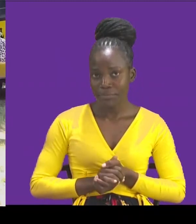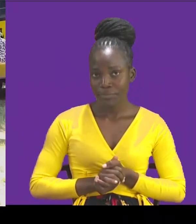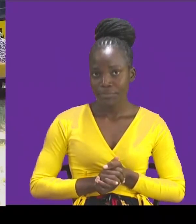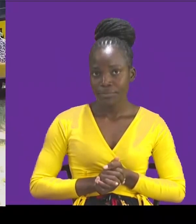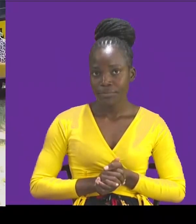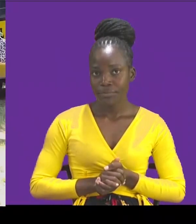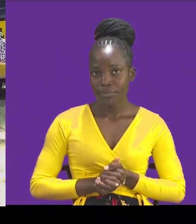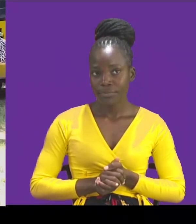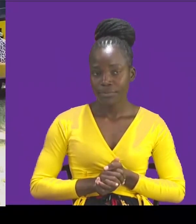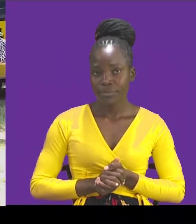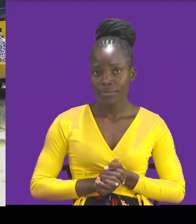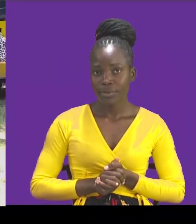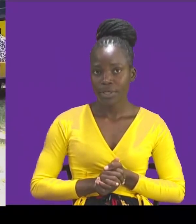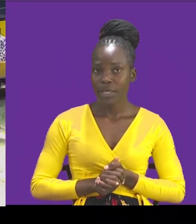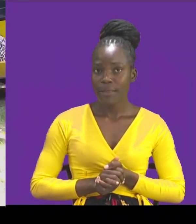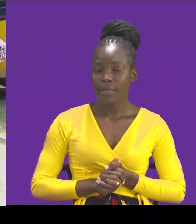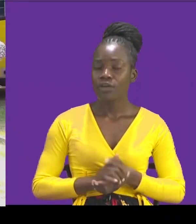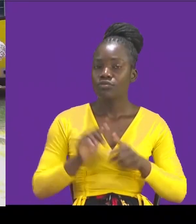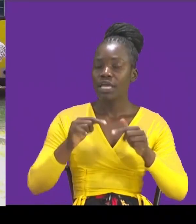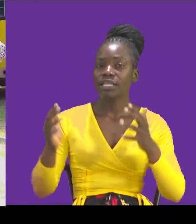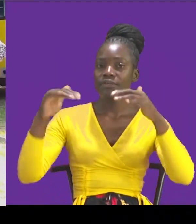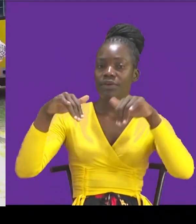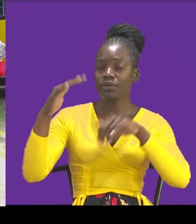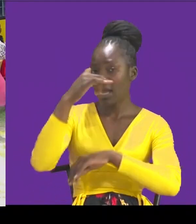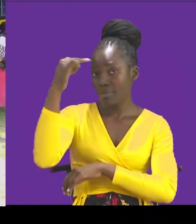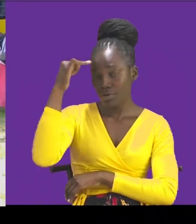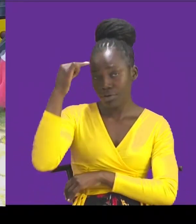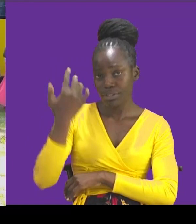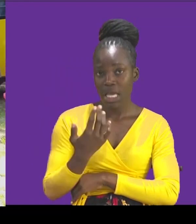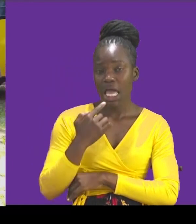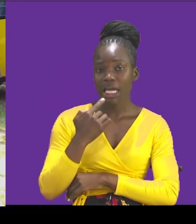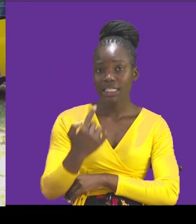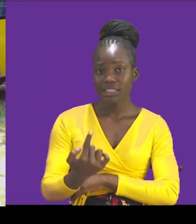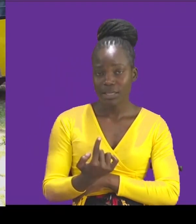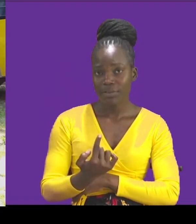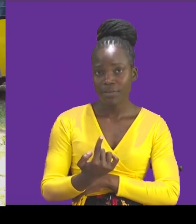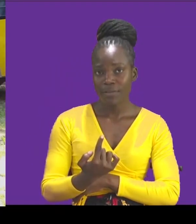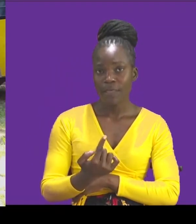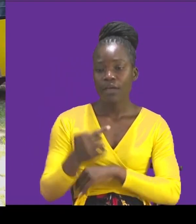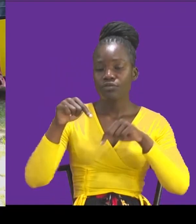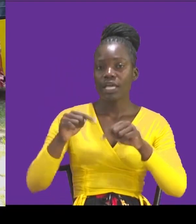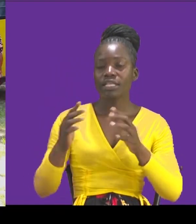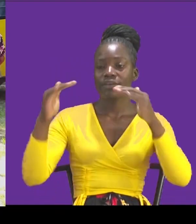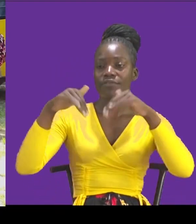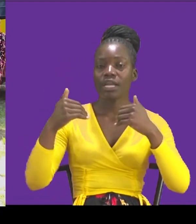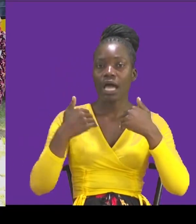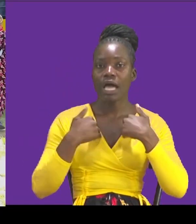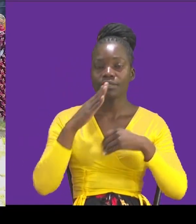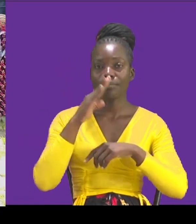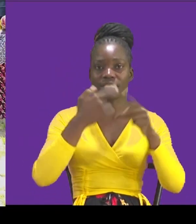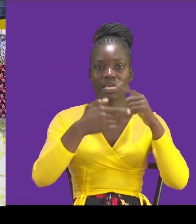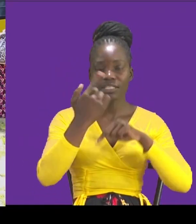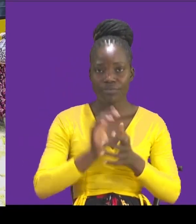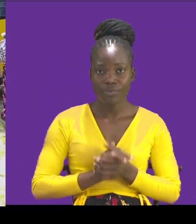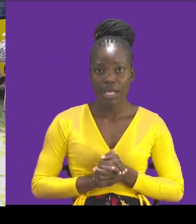appreciate this today's event because I can say today's event has been successful and